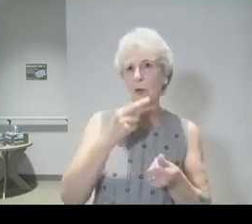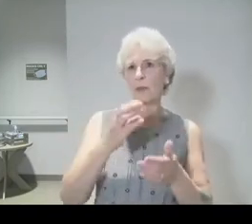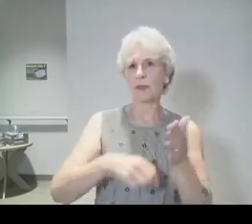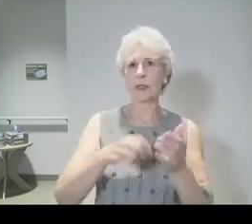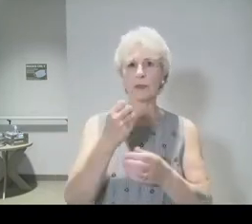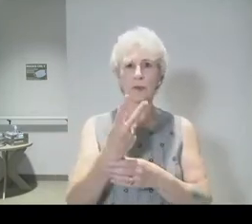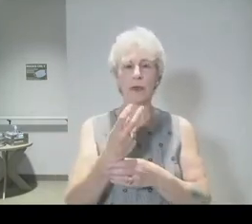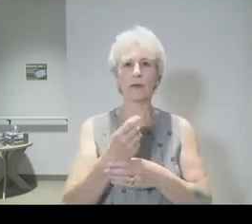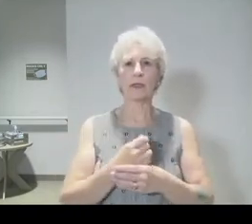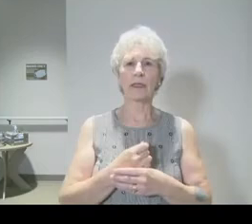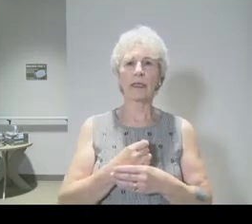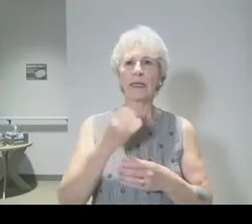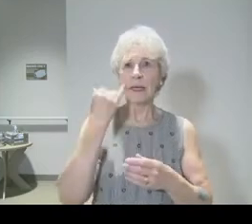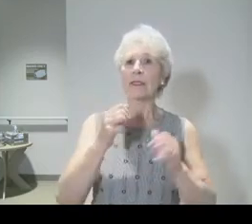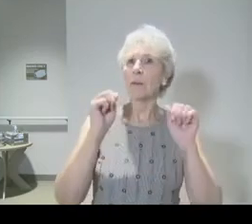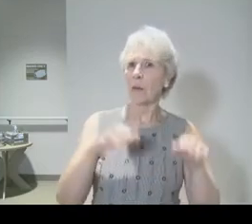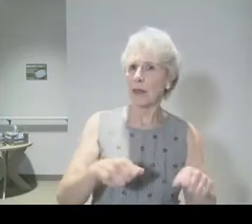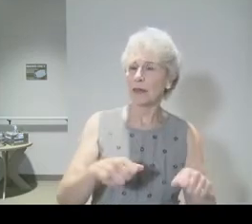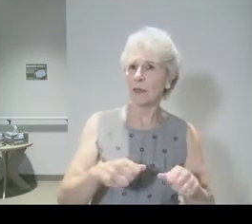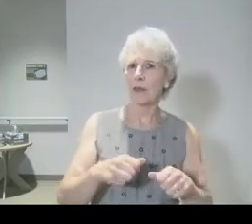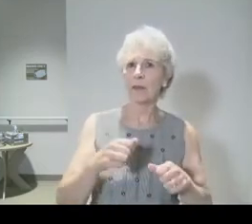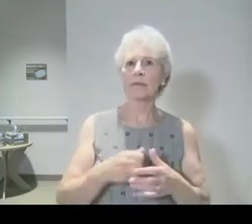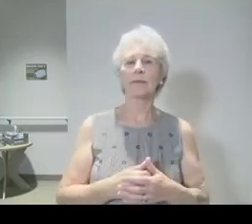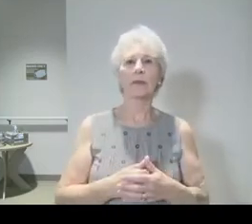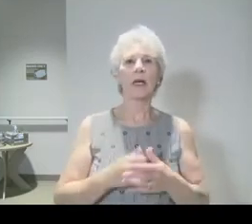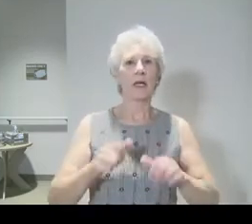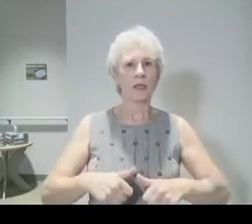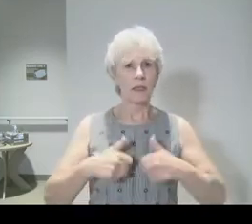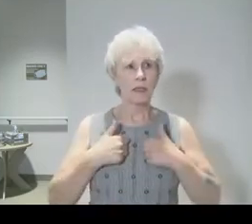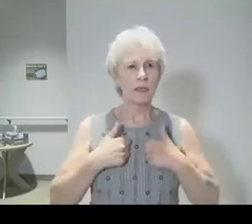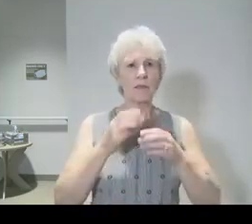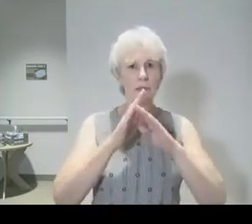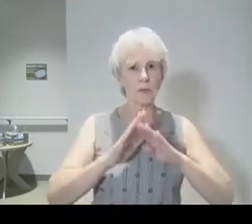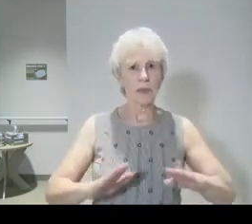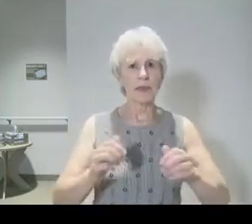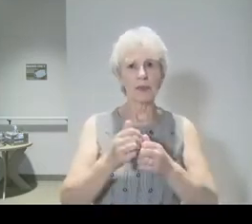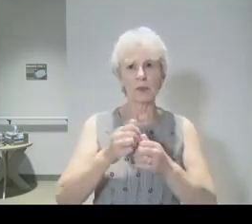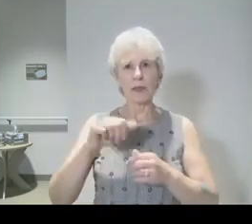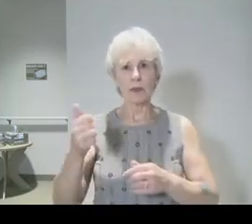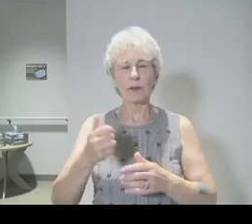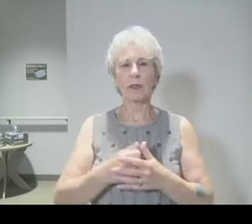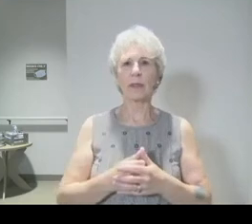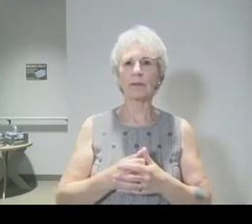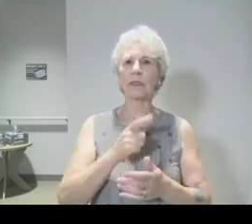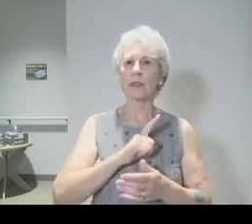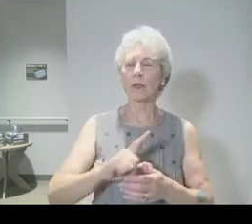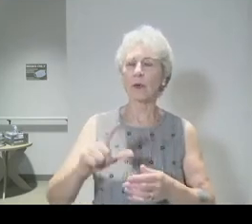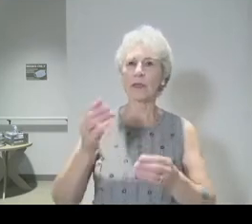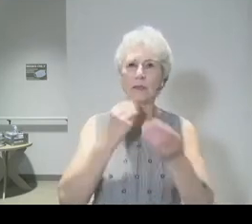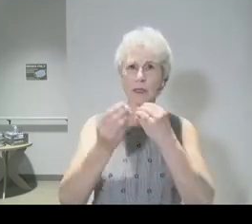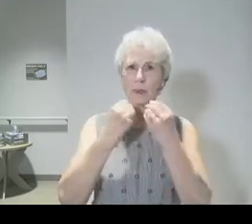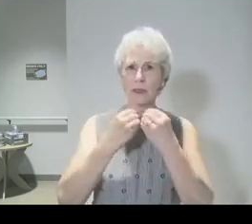us though if it's all possible if it depends on you live peaceably with everyone. And so the Lord's table is when you amplify